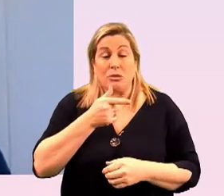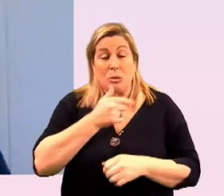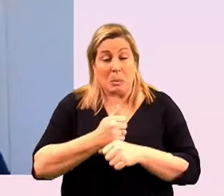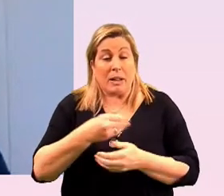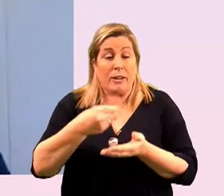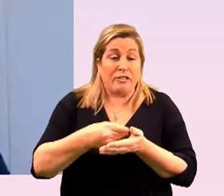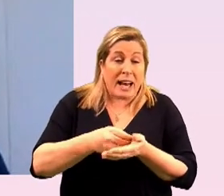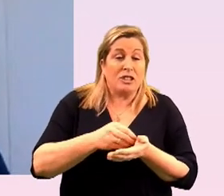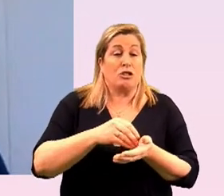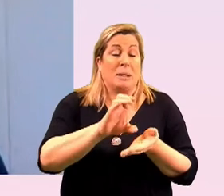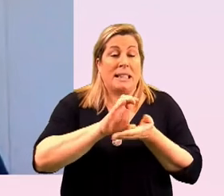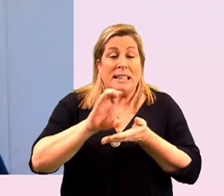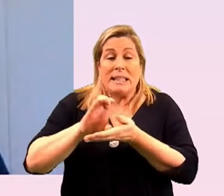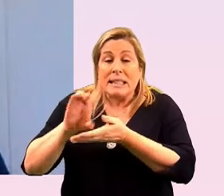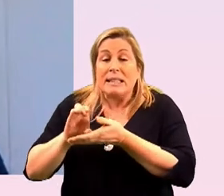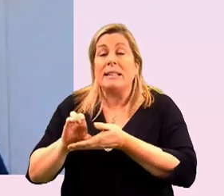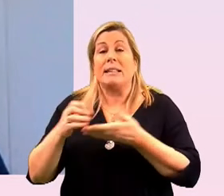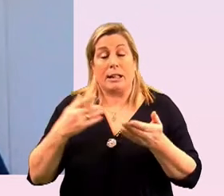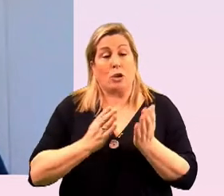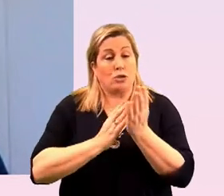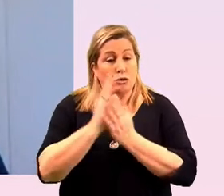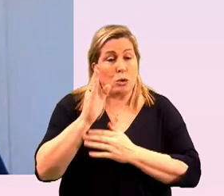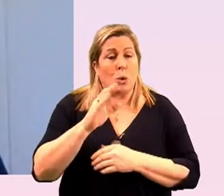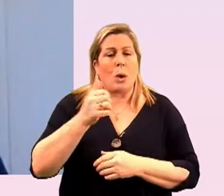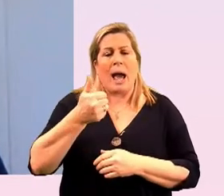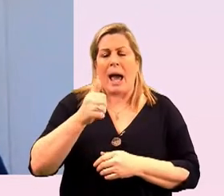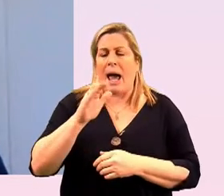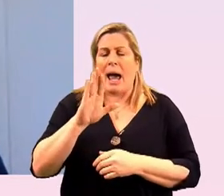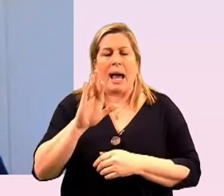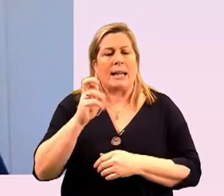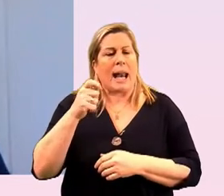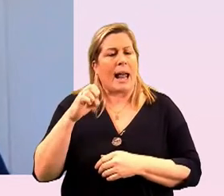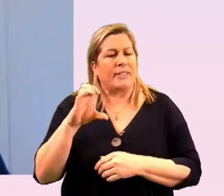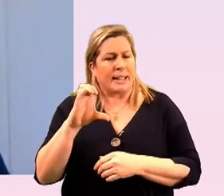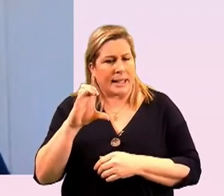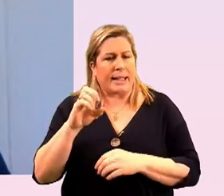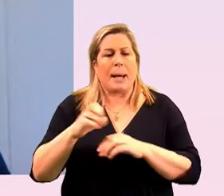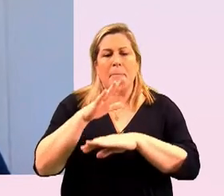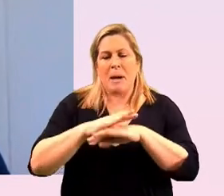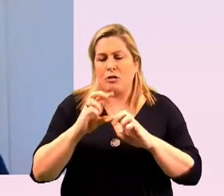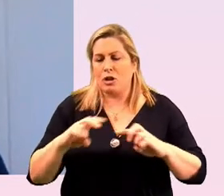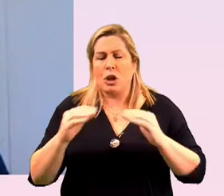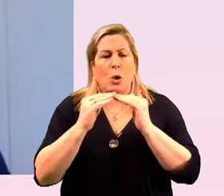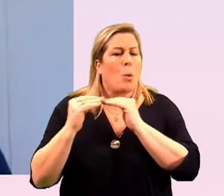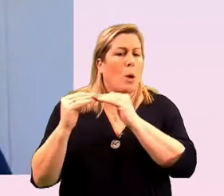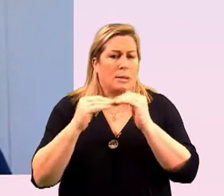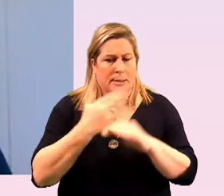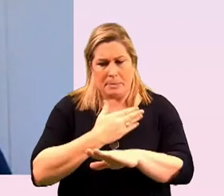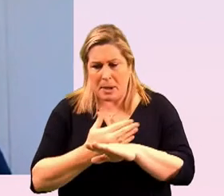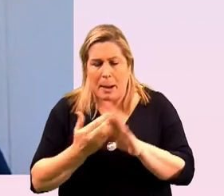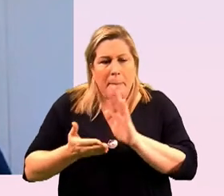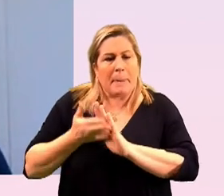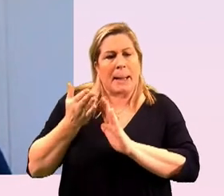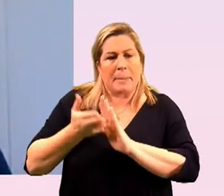role it was through the grants of atlantic philanthropies that marriage equality began to build our organization and